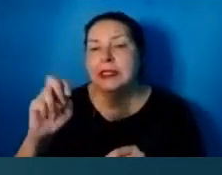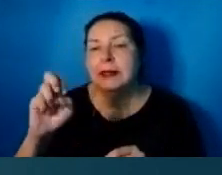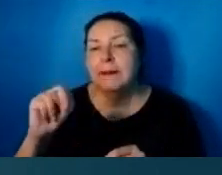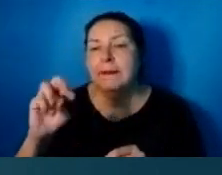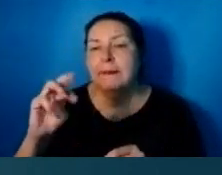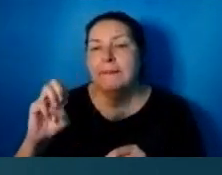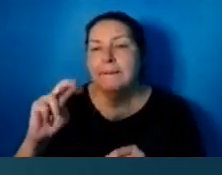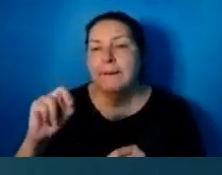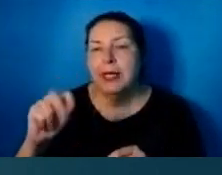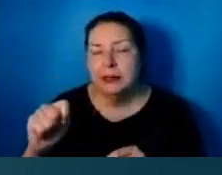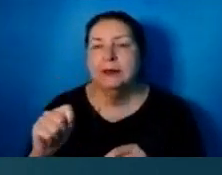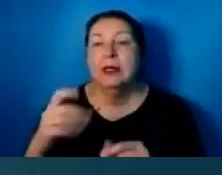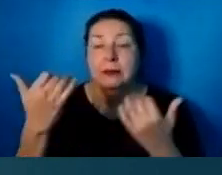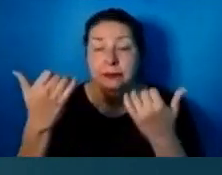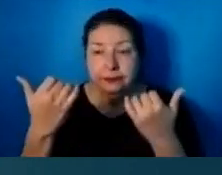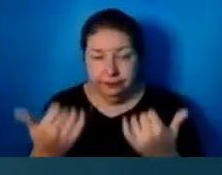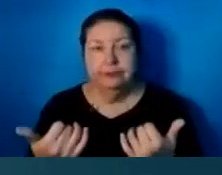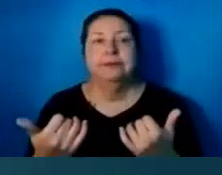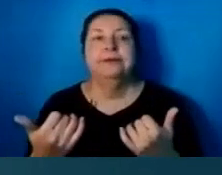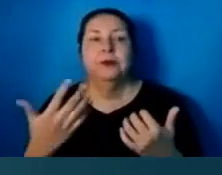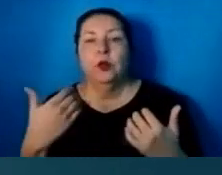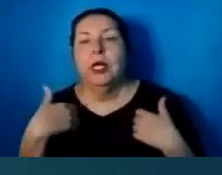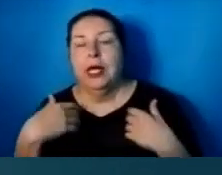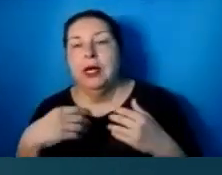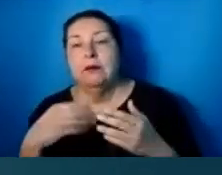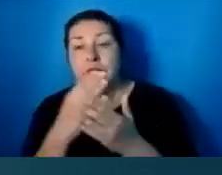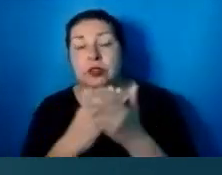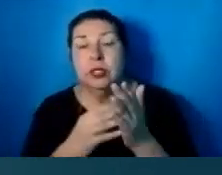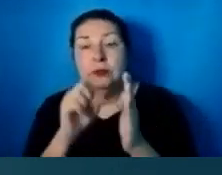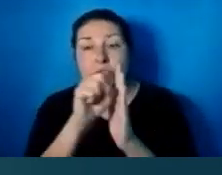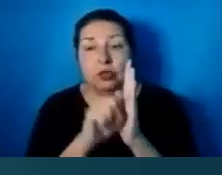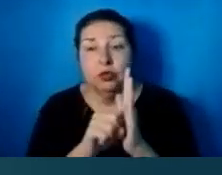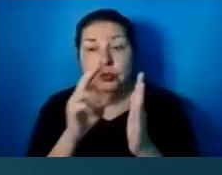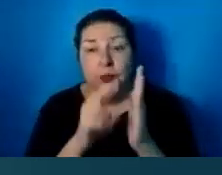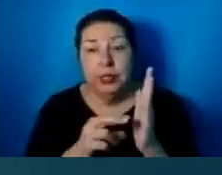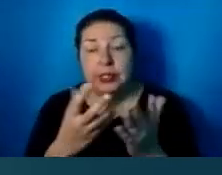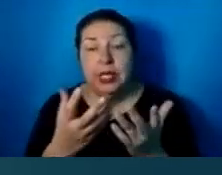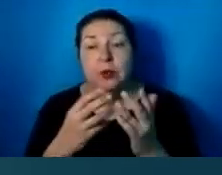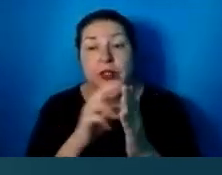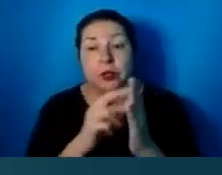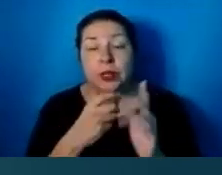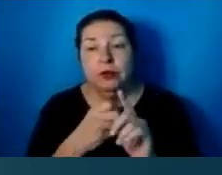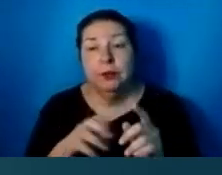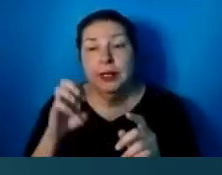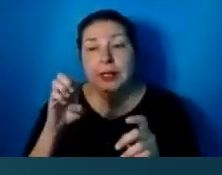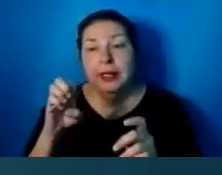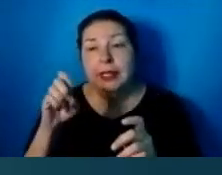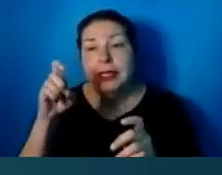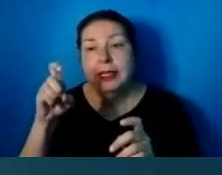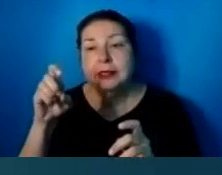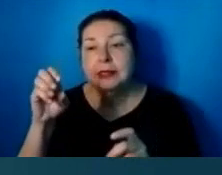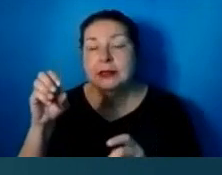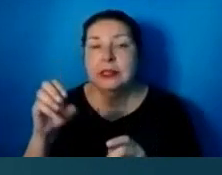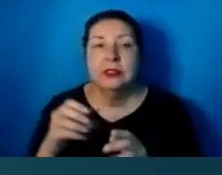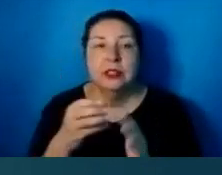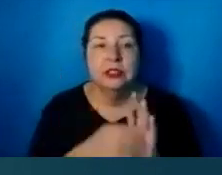Now, we have a couple of scripture readings here, and I'd like to read from Exodus 20, verses